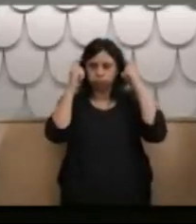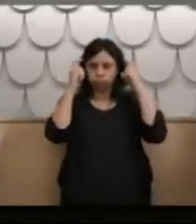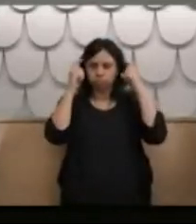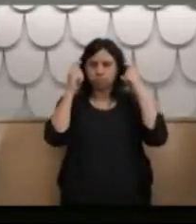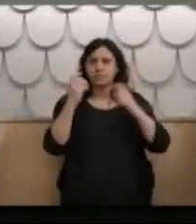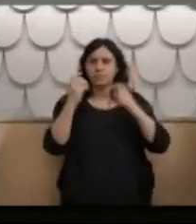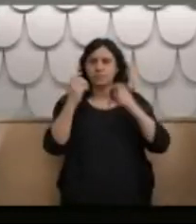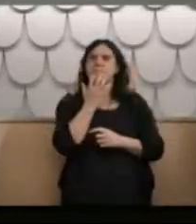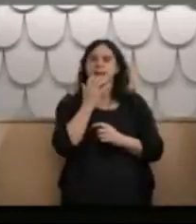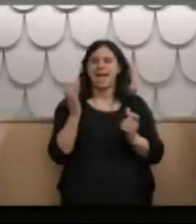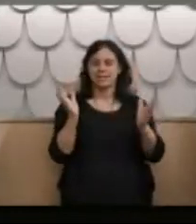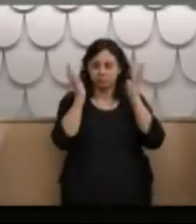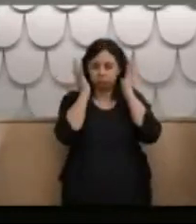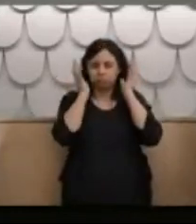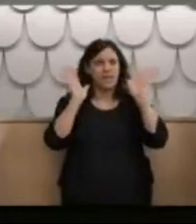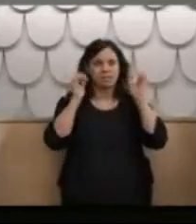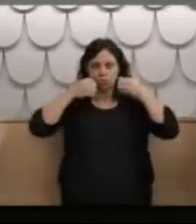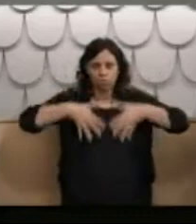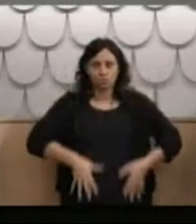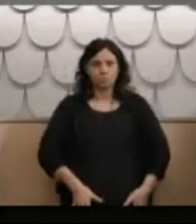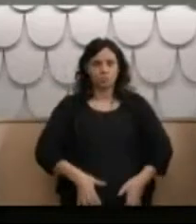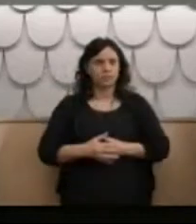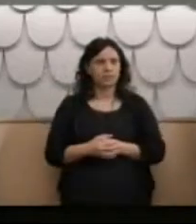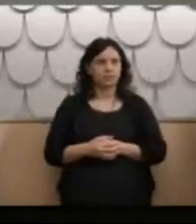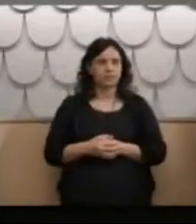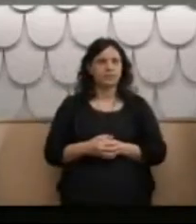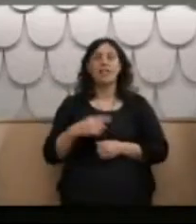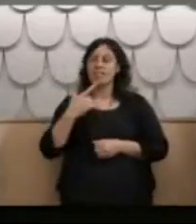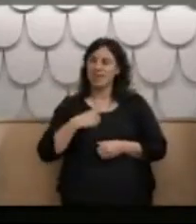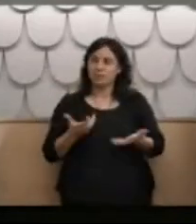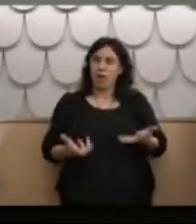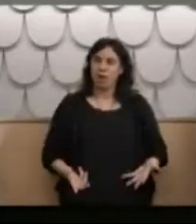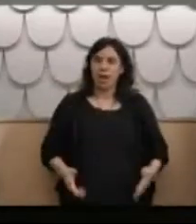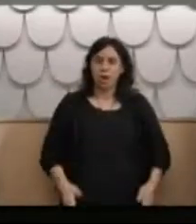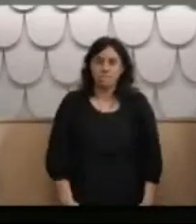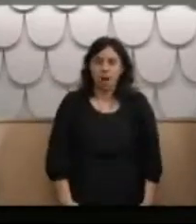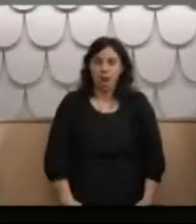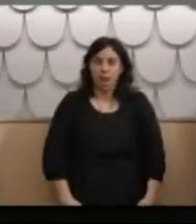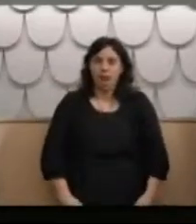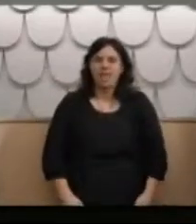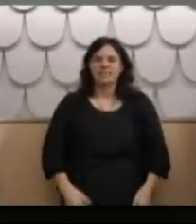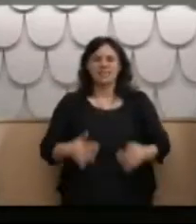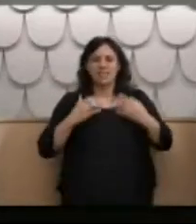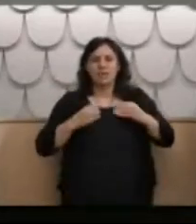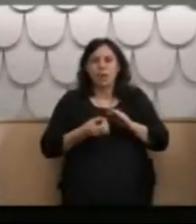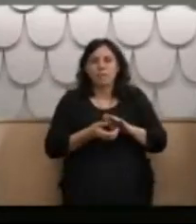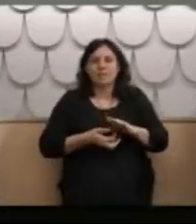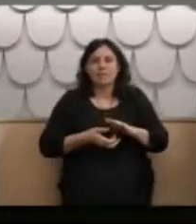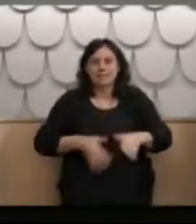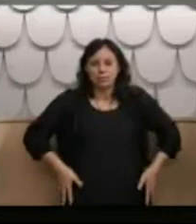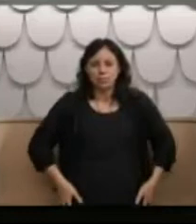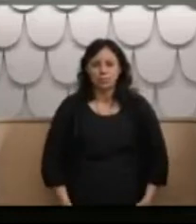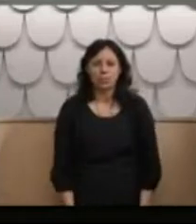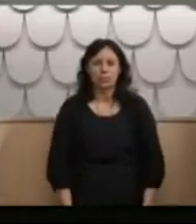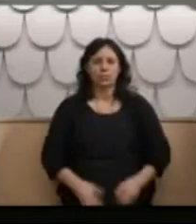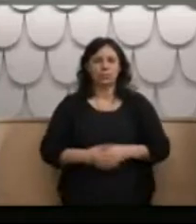trouble with pins and needles in my legs. My nursing notes say that I received ect three times. I received way more than that.